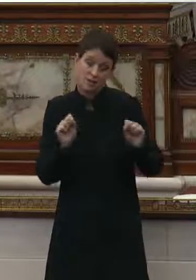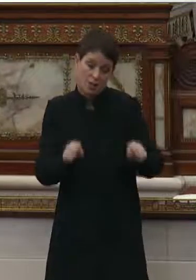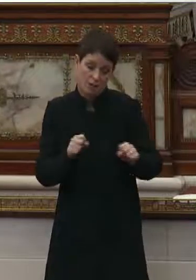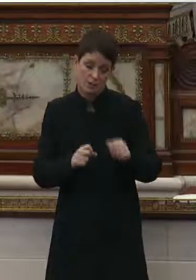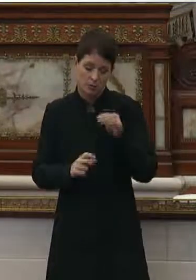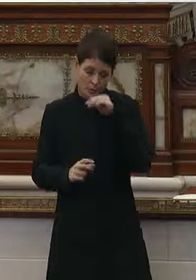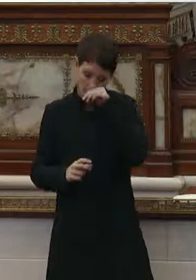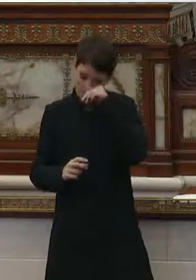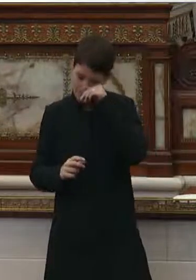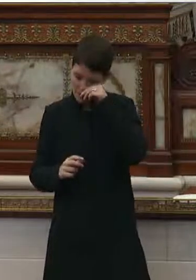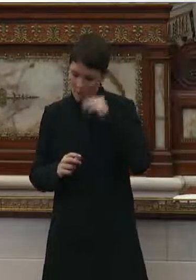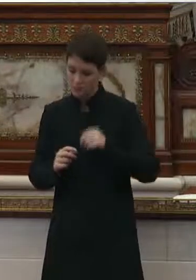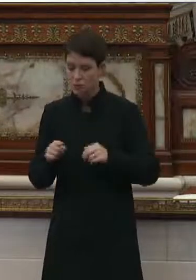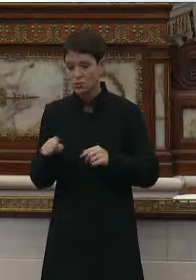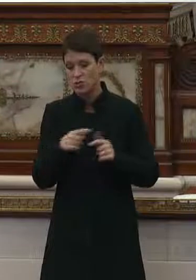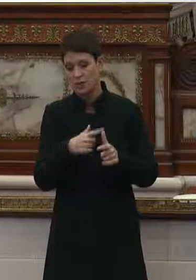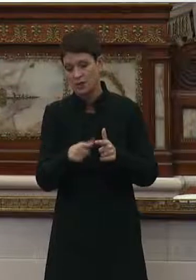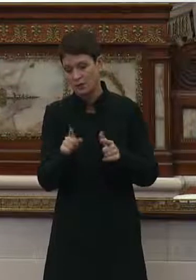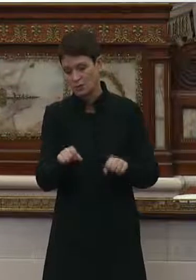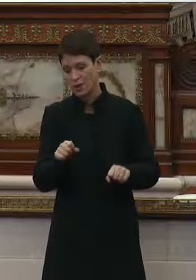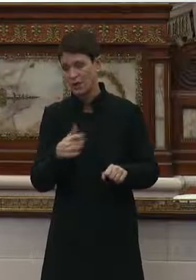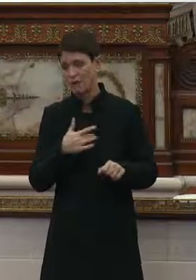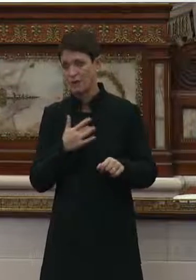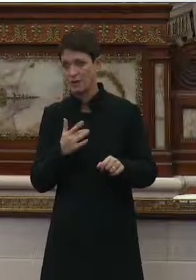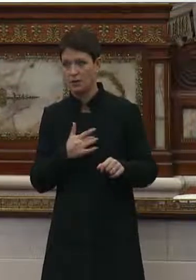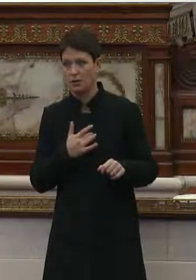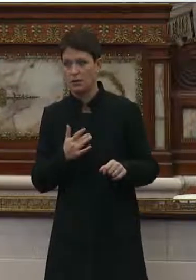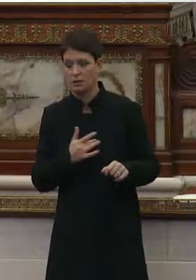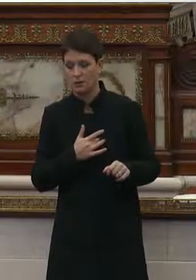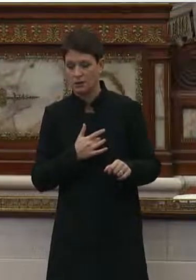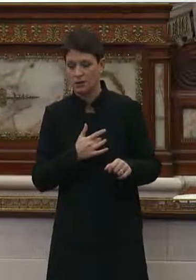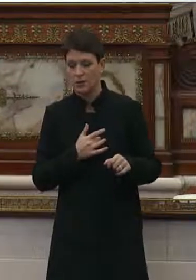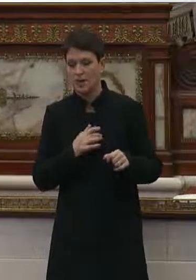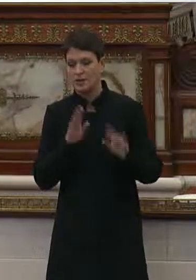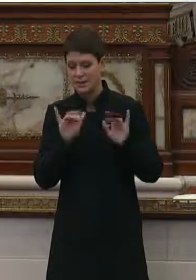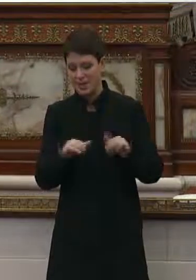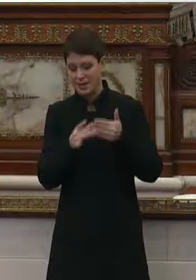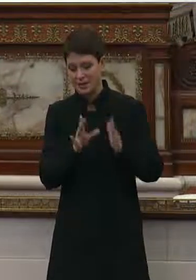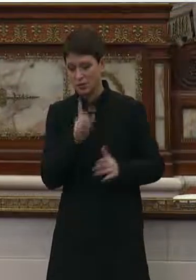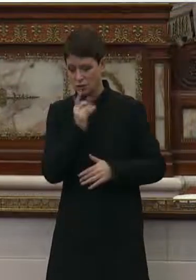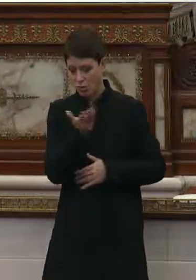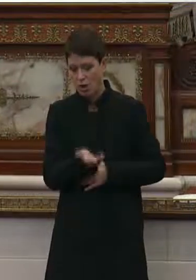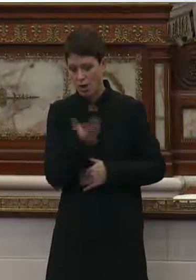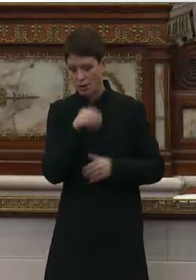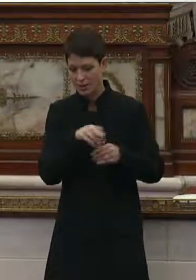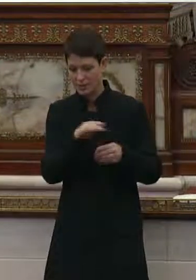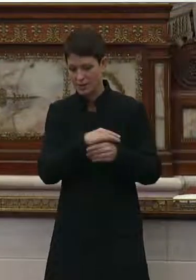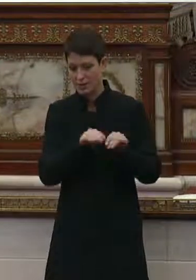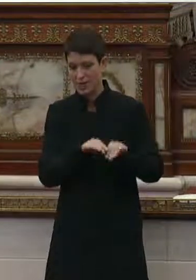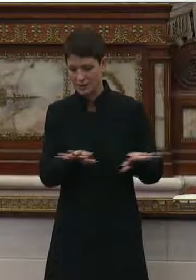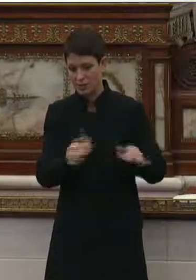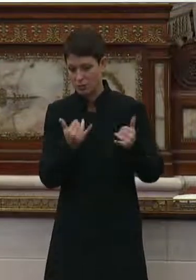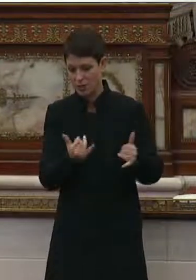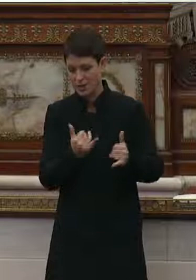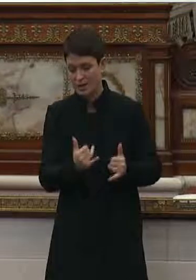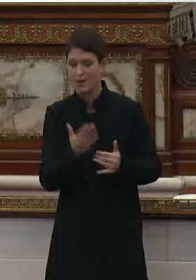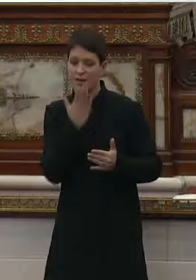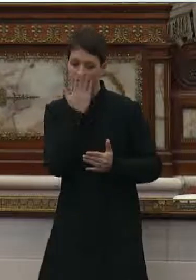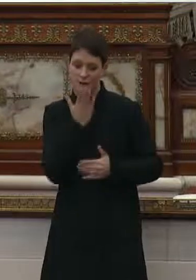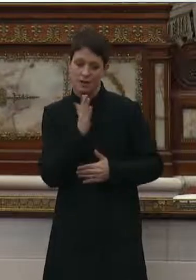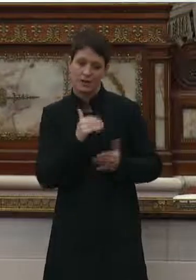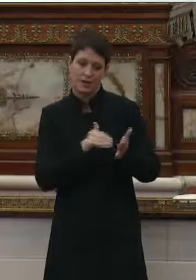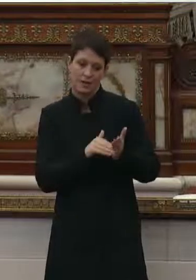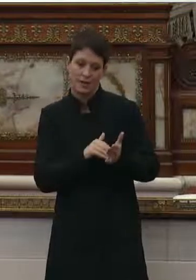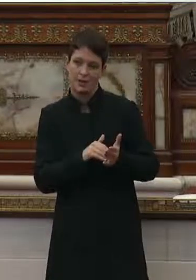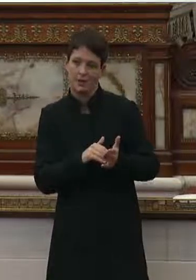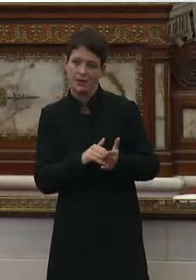So, you know, you guys can be the leaders that you are in this pandemic at this time. So thank you.